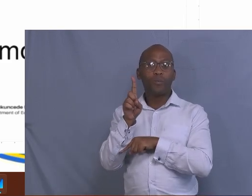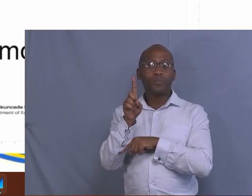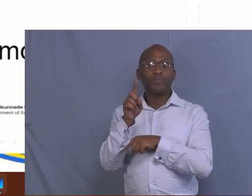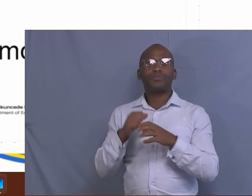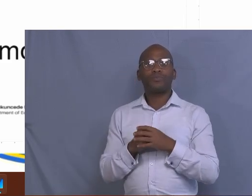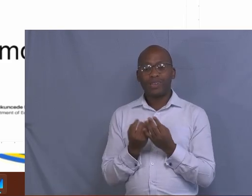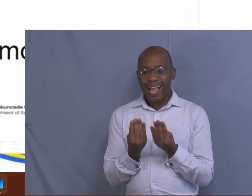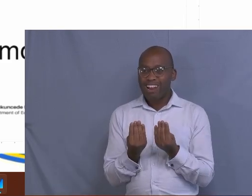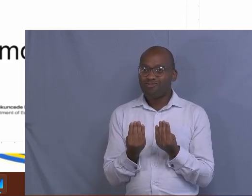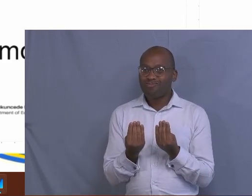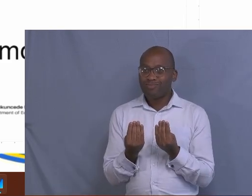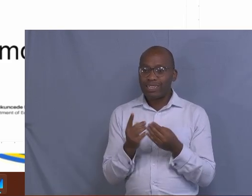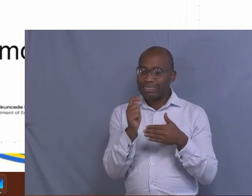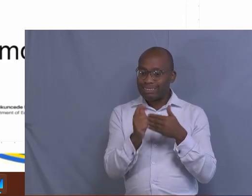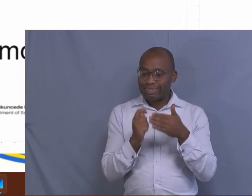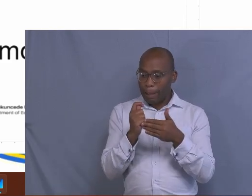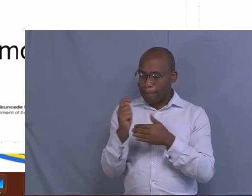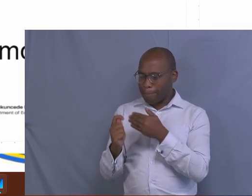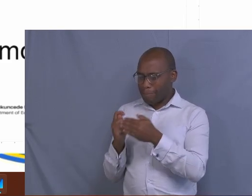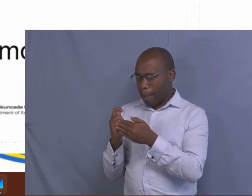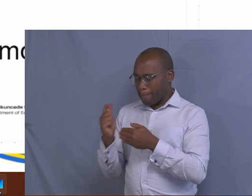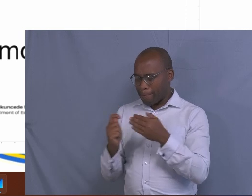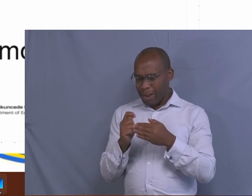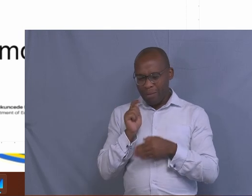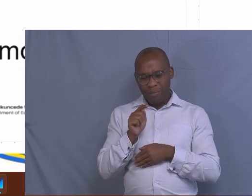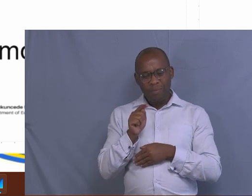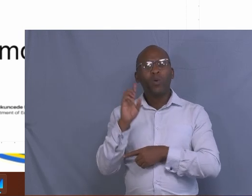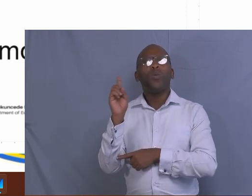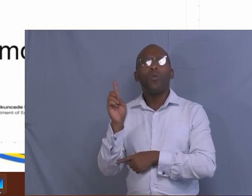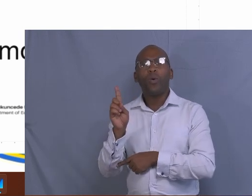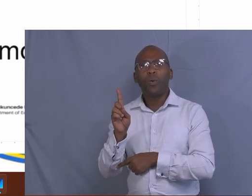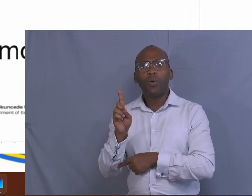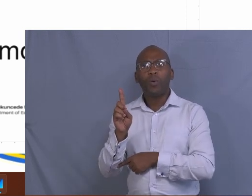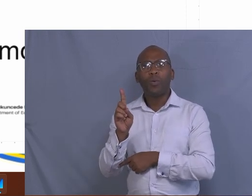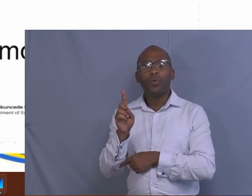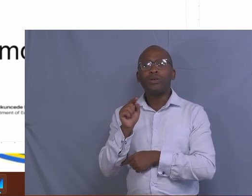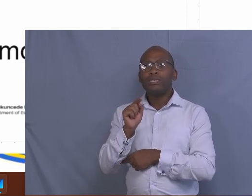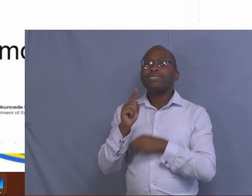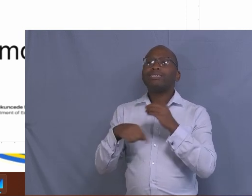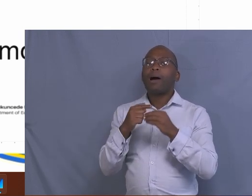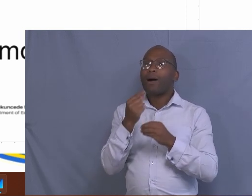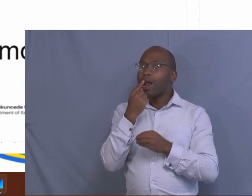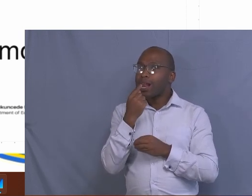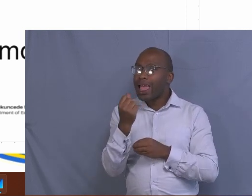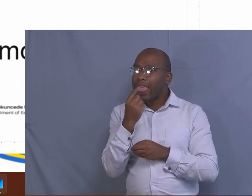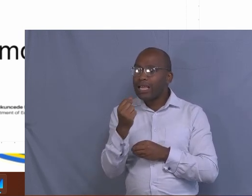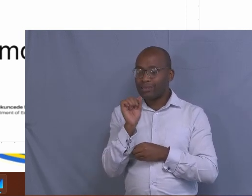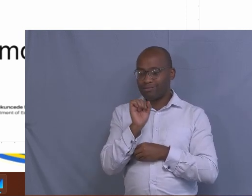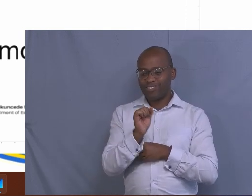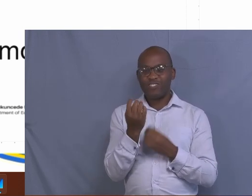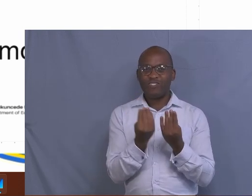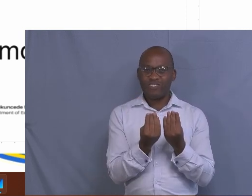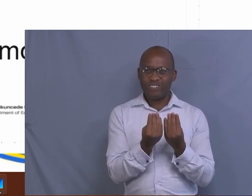And then when I'm talking about classification of pastures, I'm referring to palatability. Is that grass